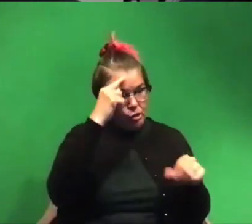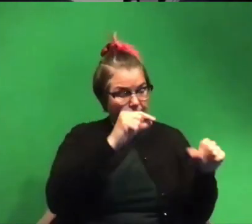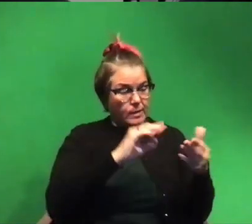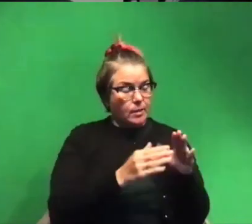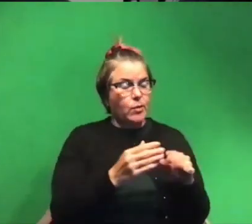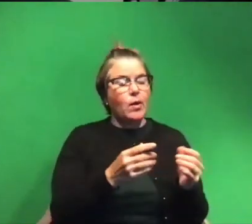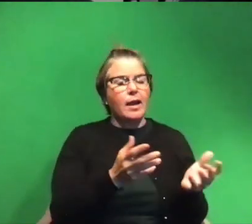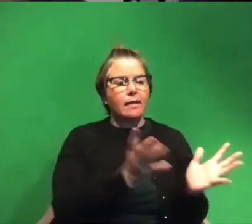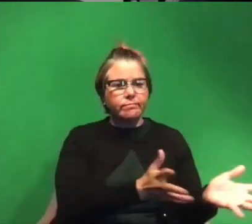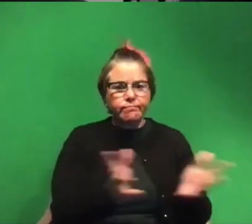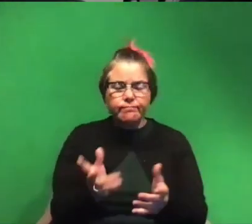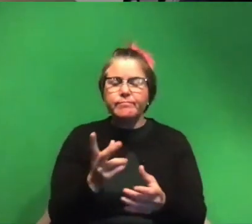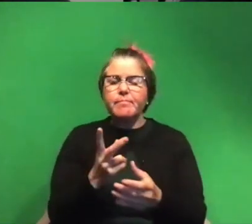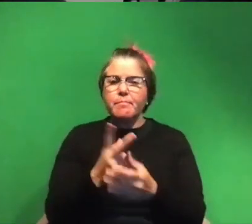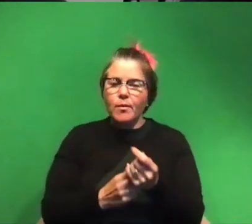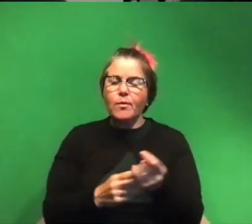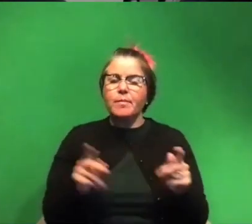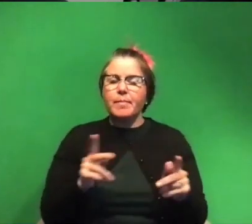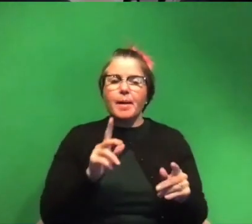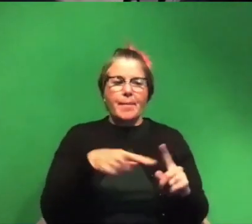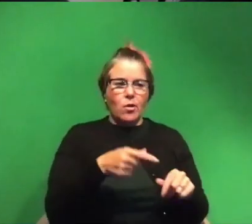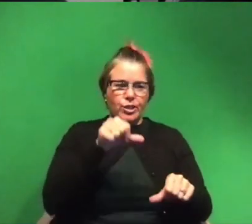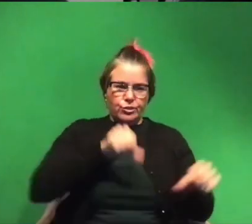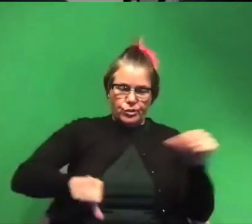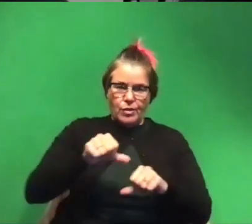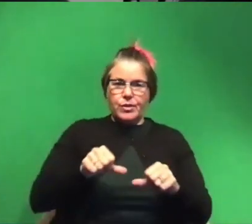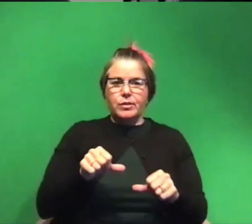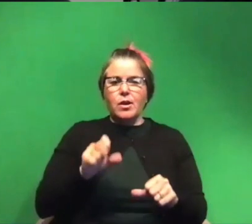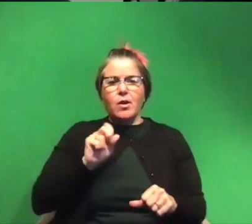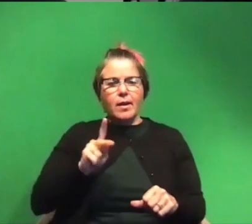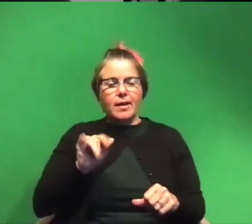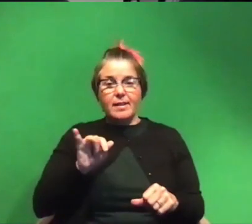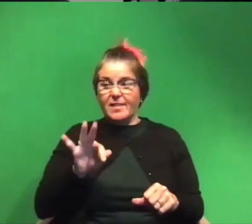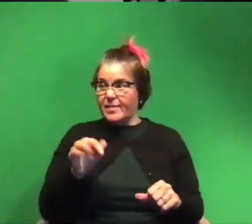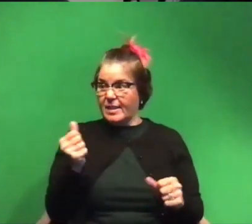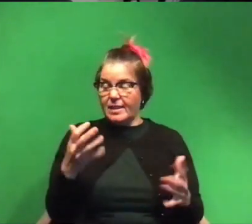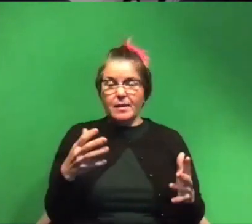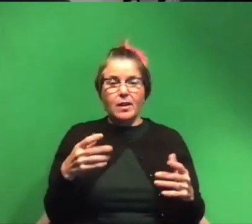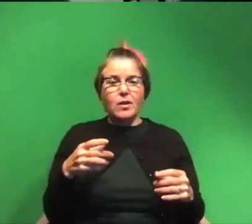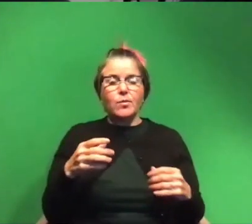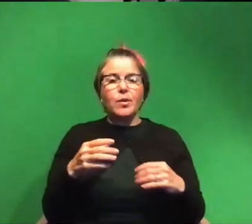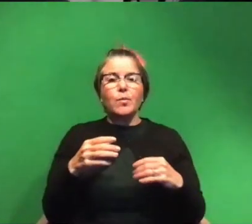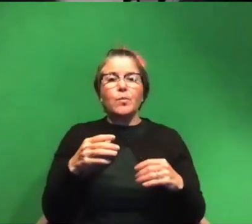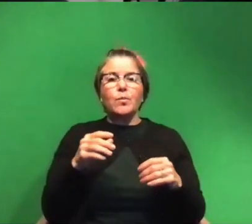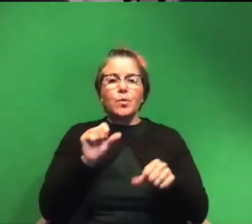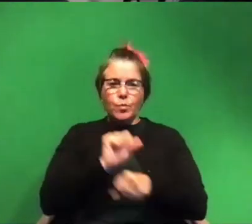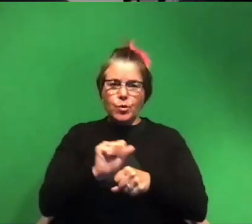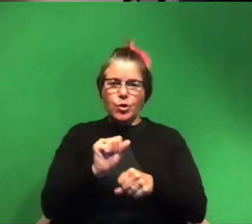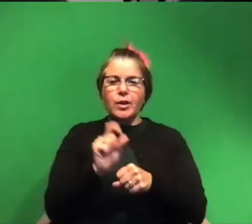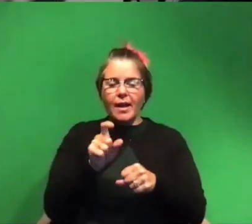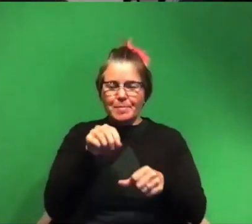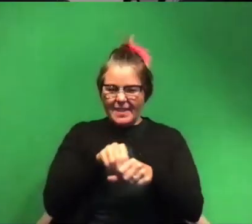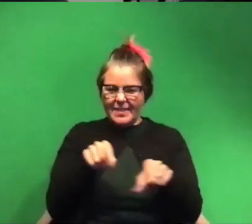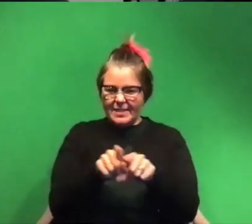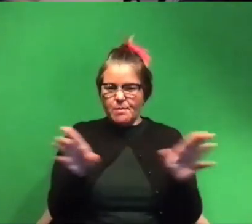people on either side about each other and just say okay if anything we're really working up to a point where everyone needs to be in the same room and have